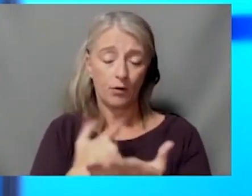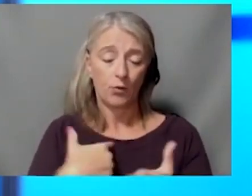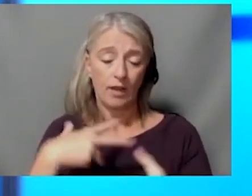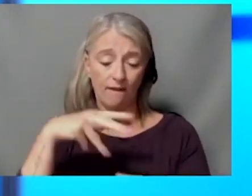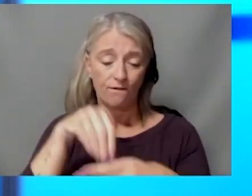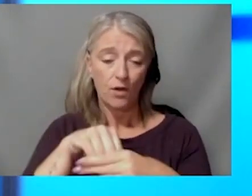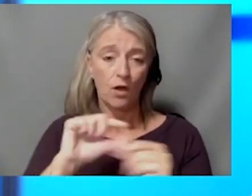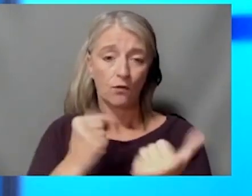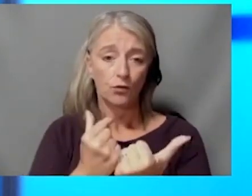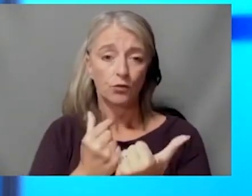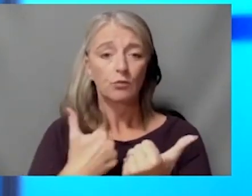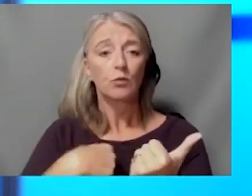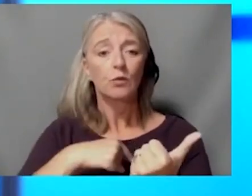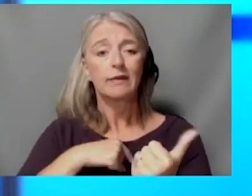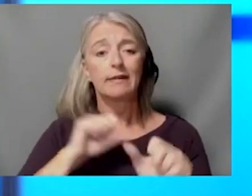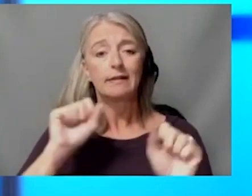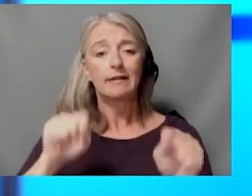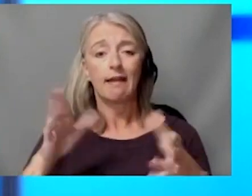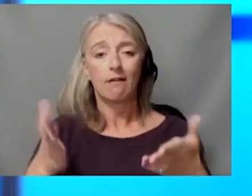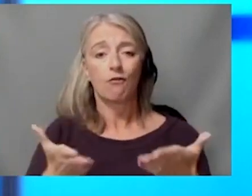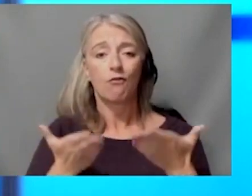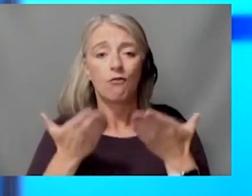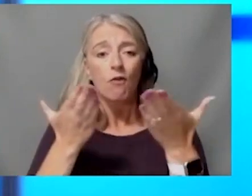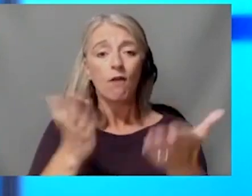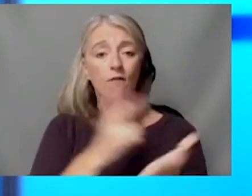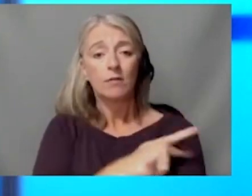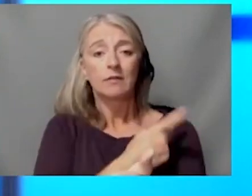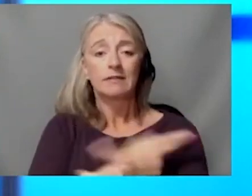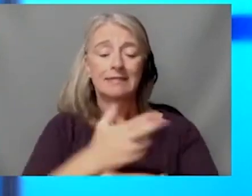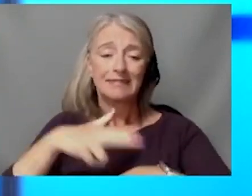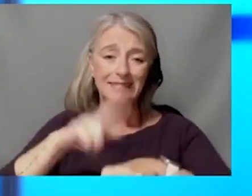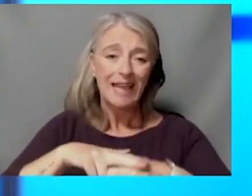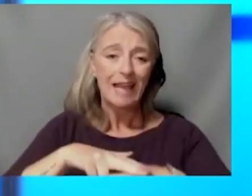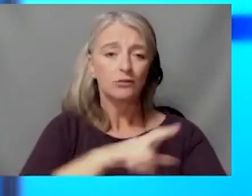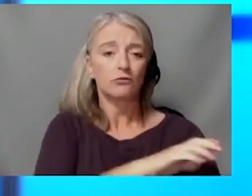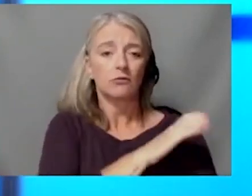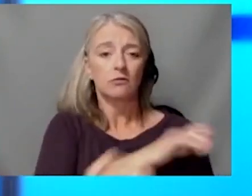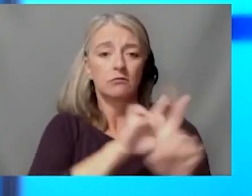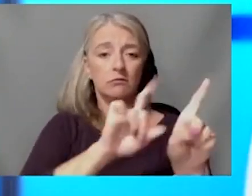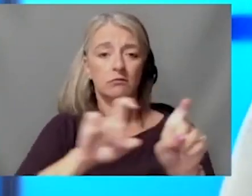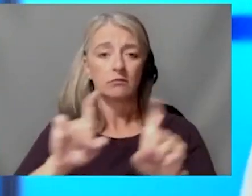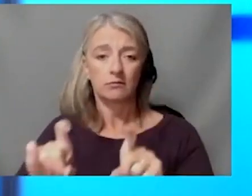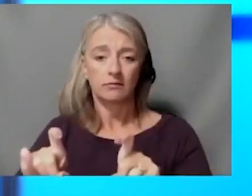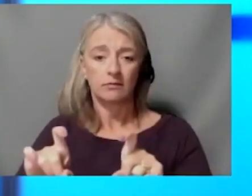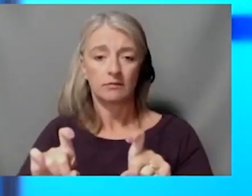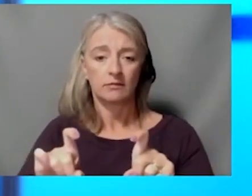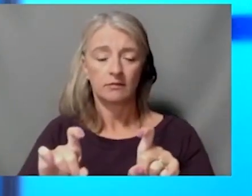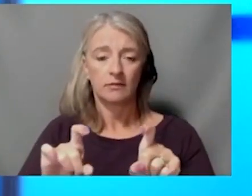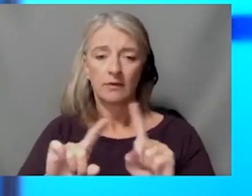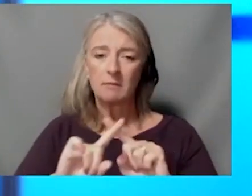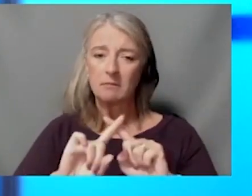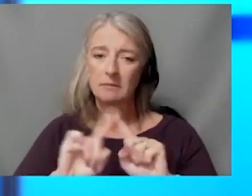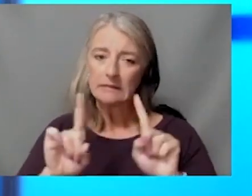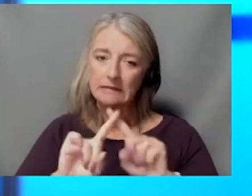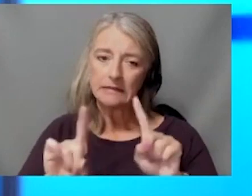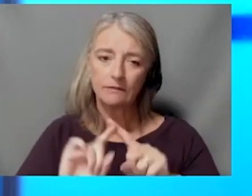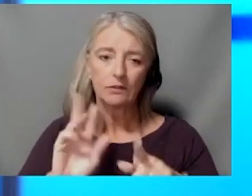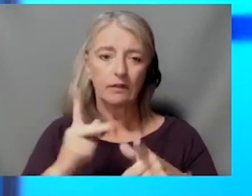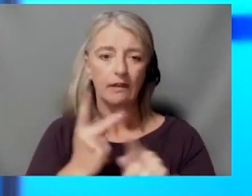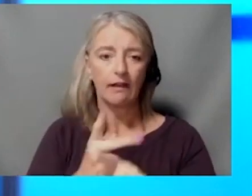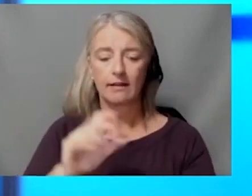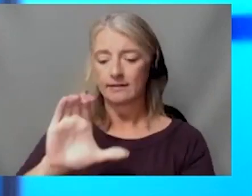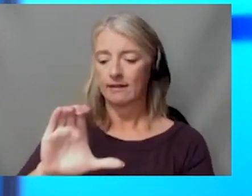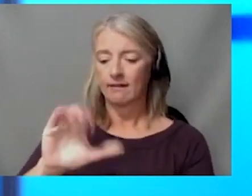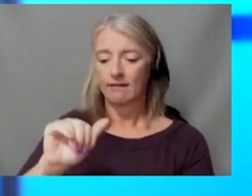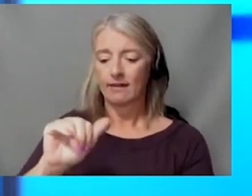offer patients these national trials related to proton therapy for many different kinds of cancer. I think that's really important for our patients. I would